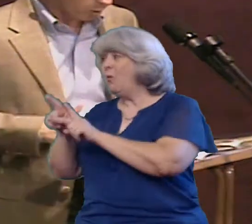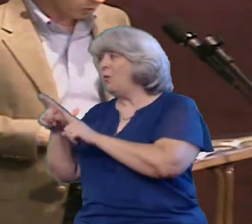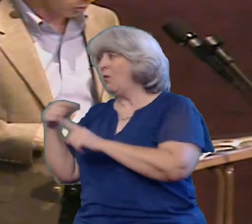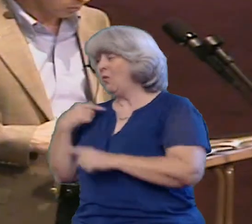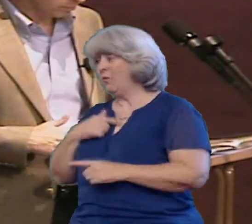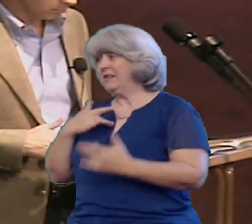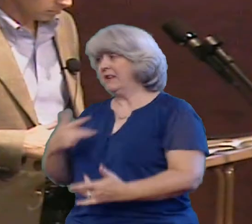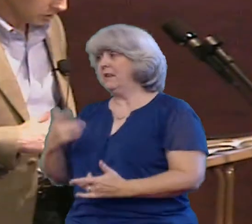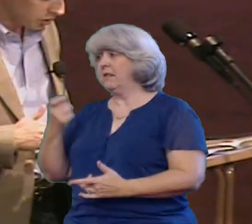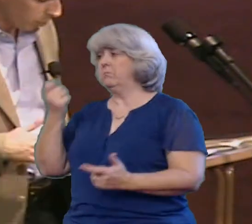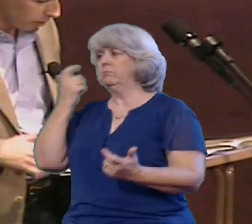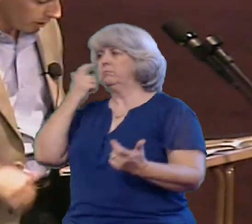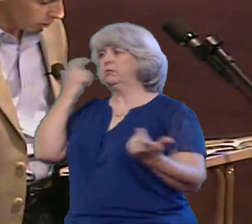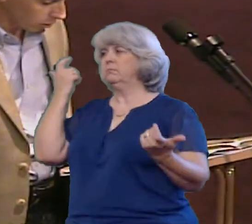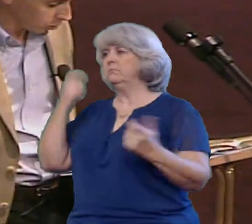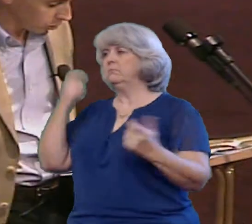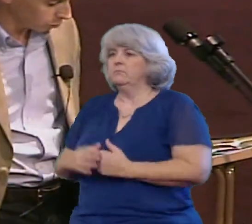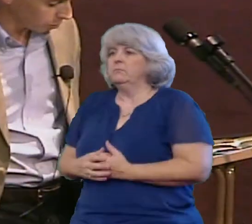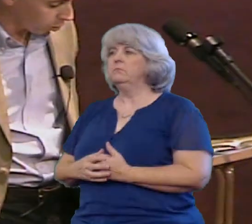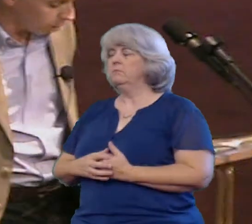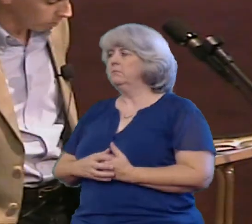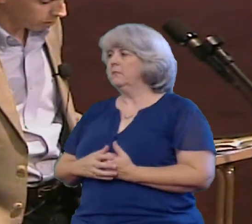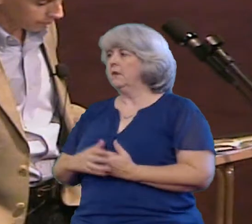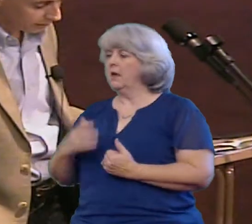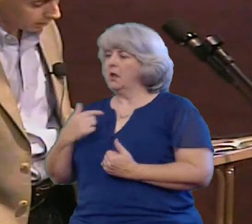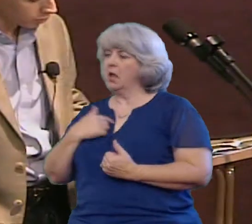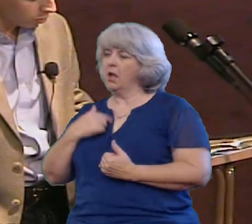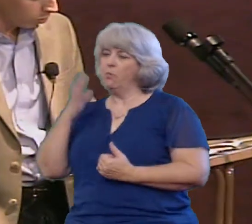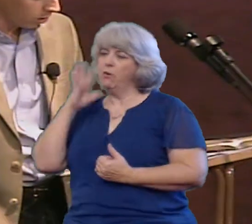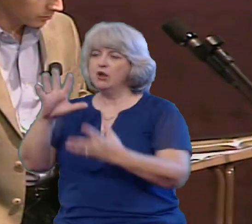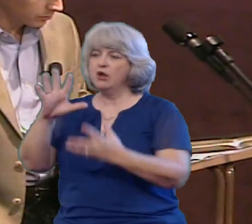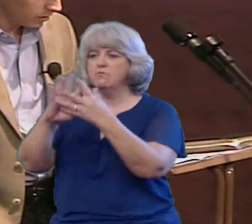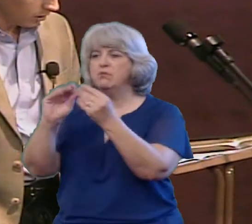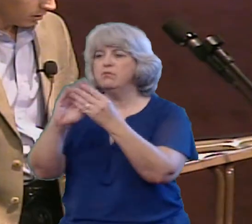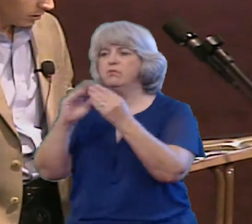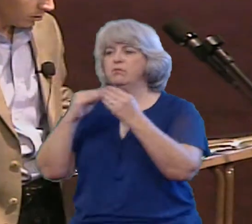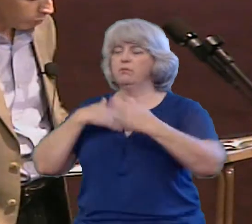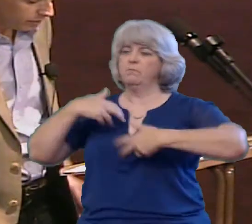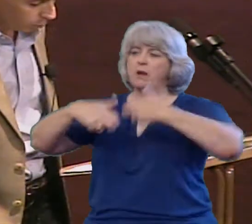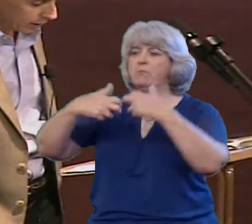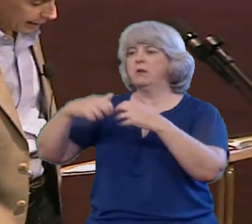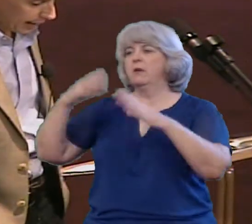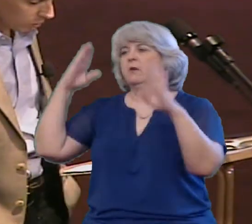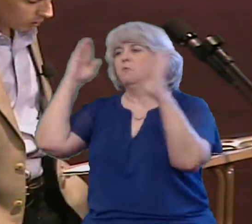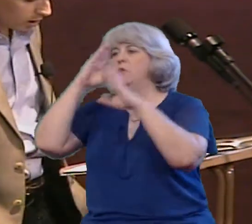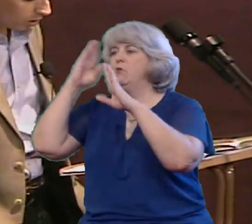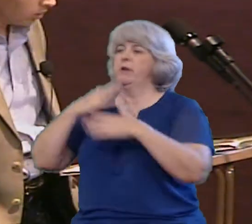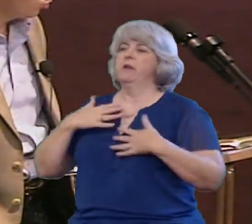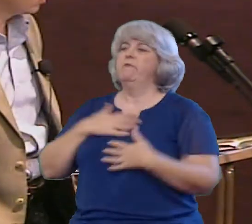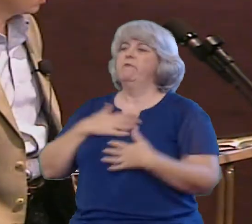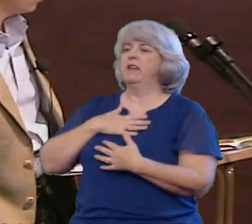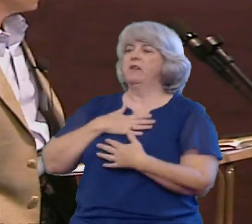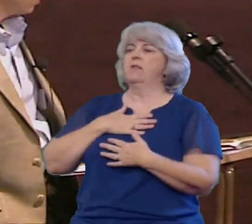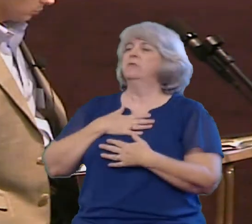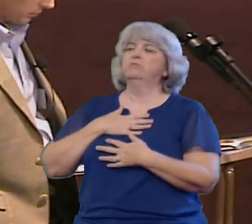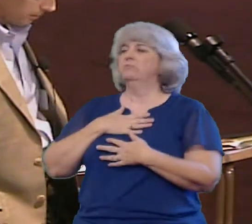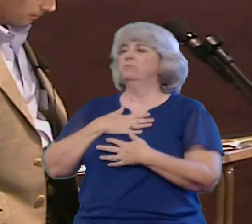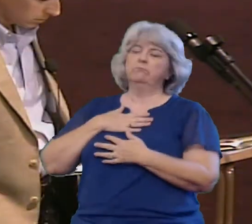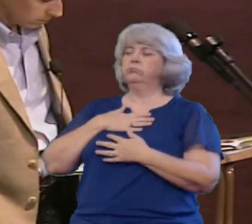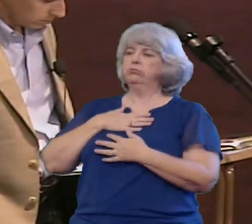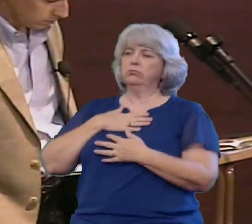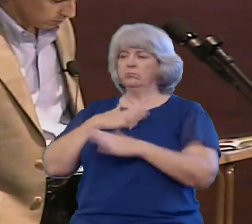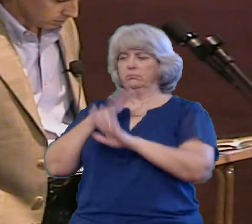get personal and share with other our struggles or problems or fears or worries Because we think we can handle it all alone and by ourselves